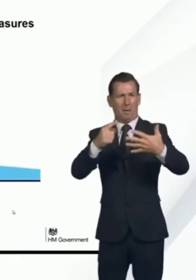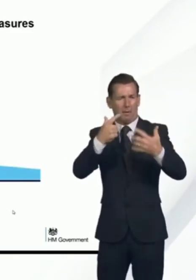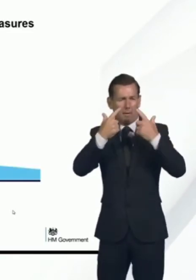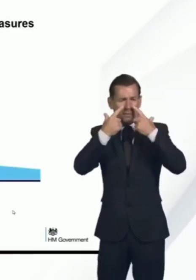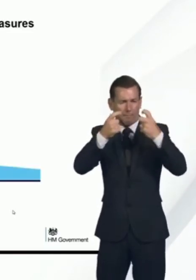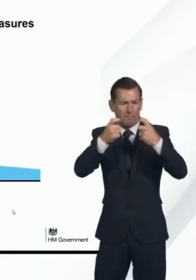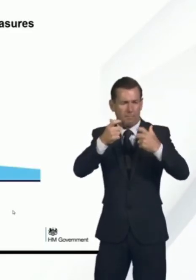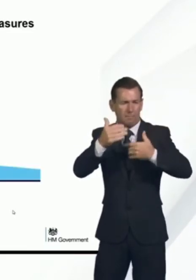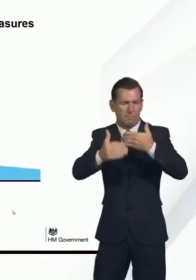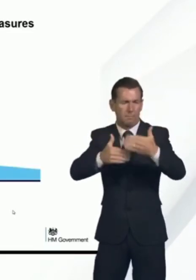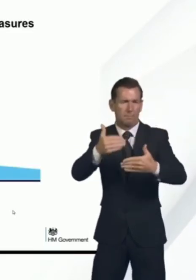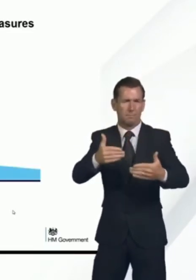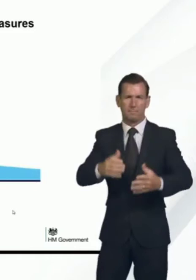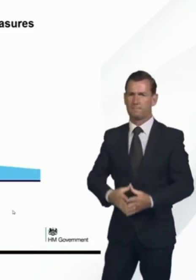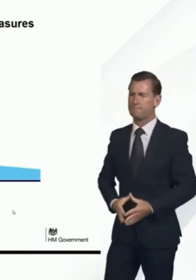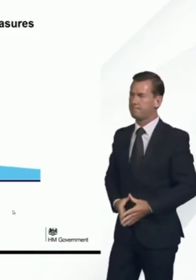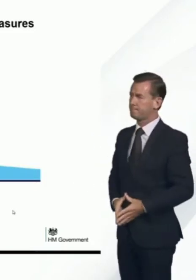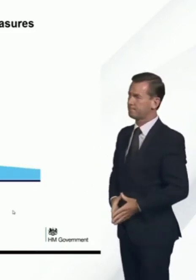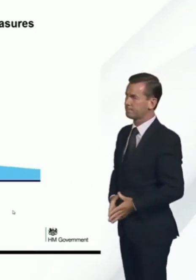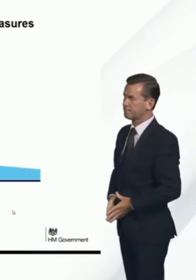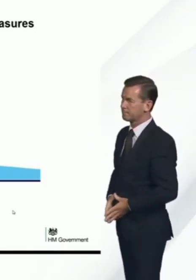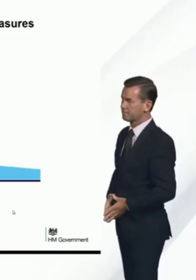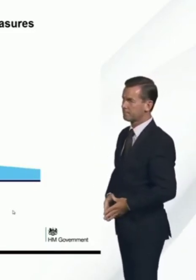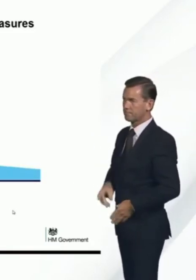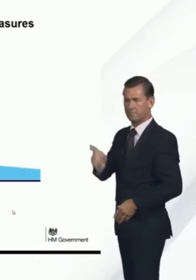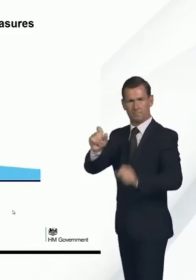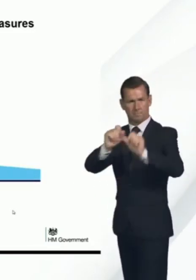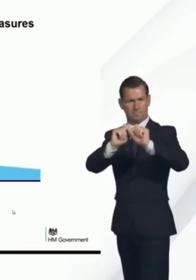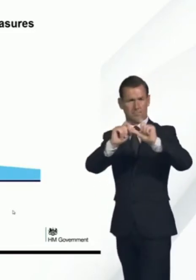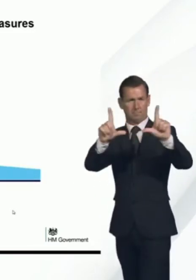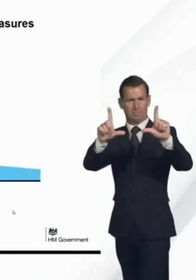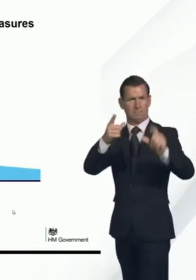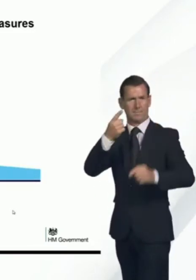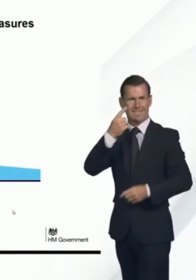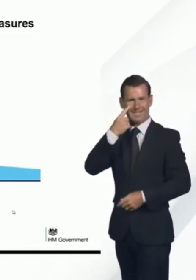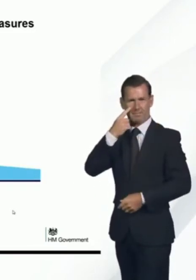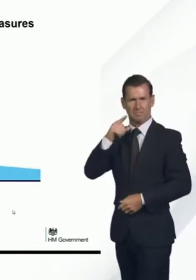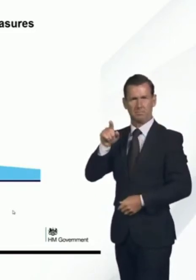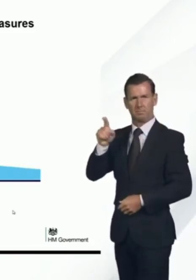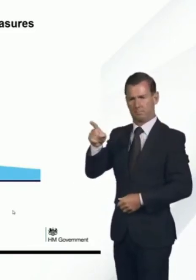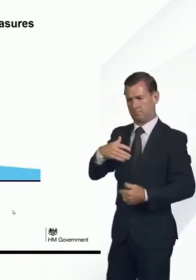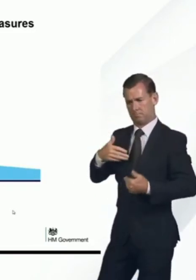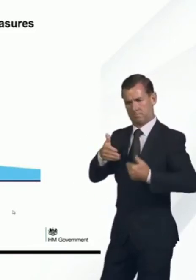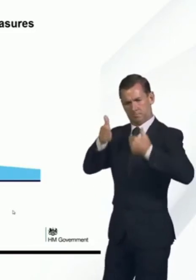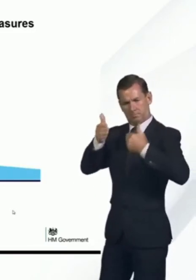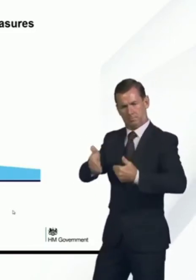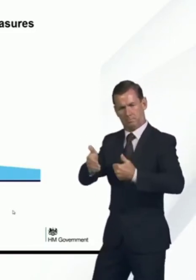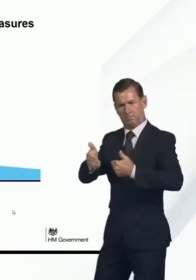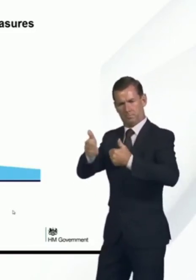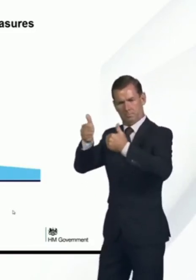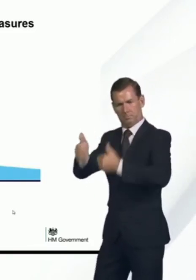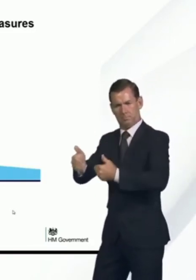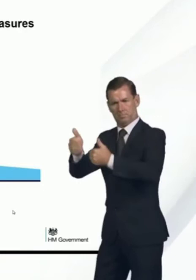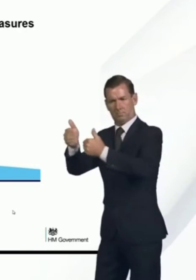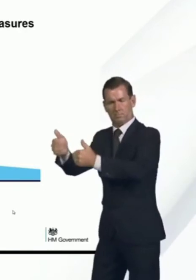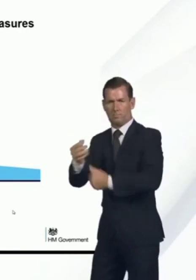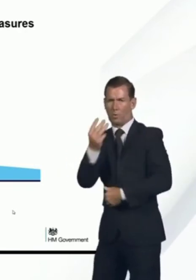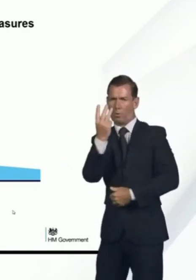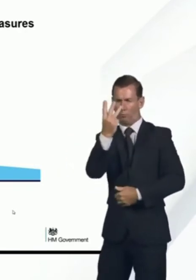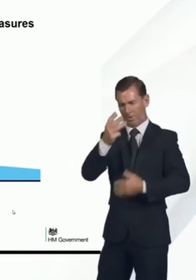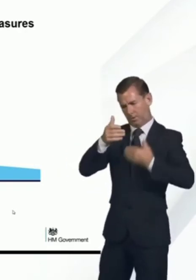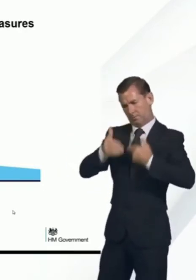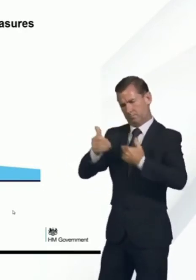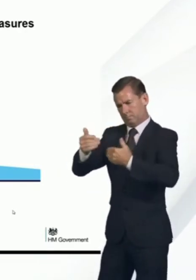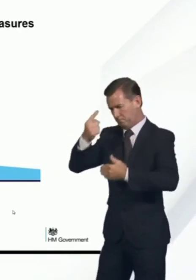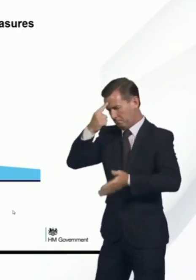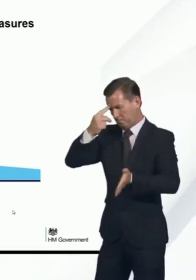please? So, as you'll see from this slide, we have set out the first of three steps we will take to carefully